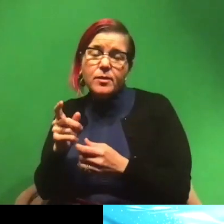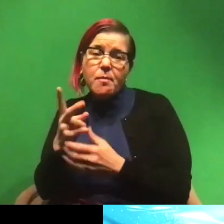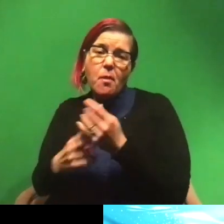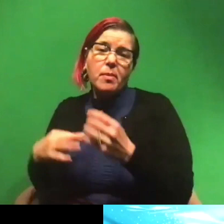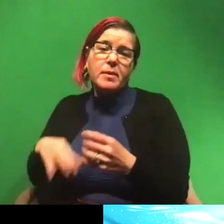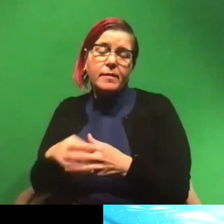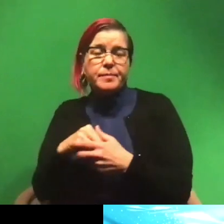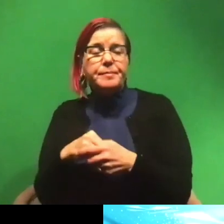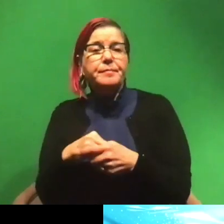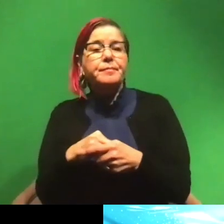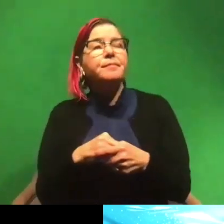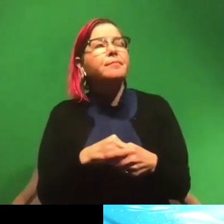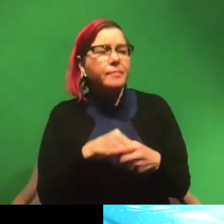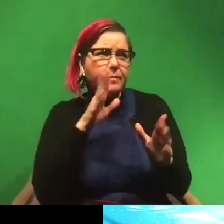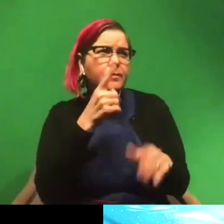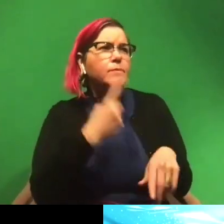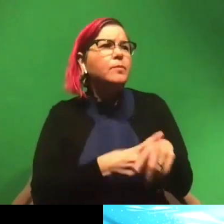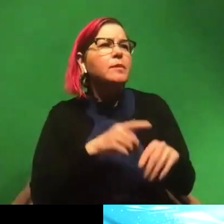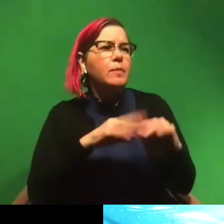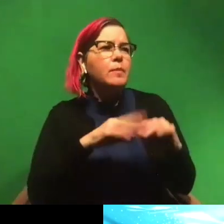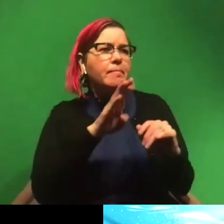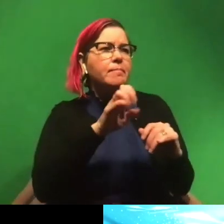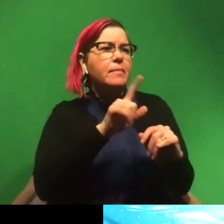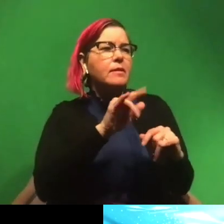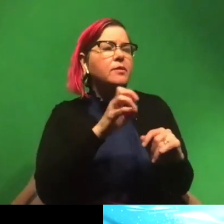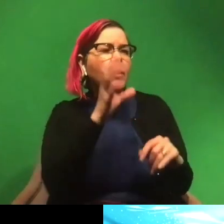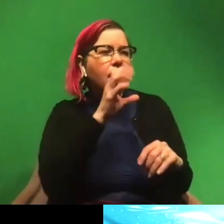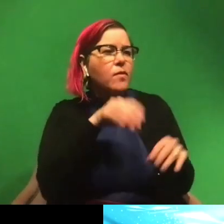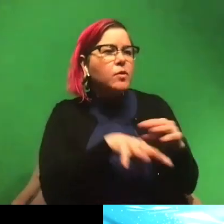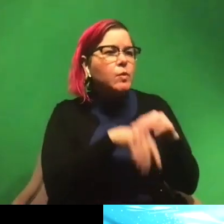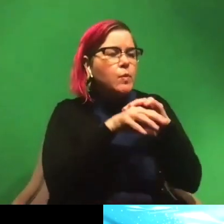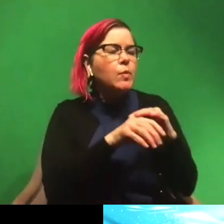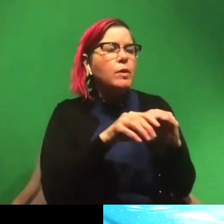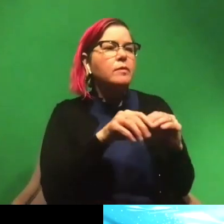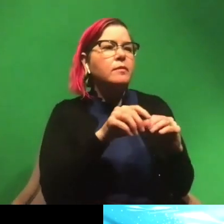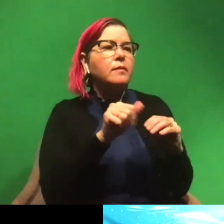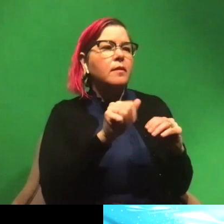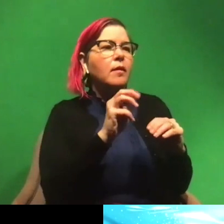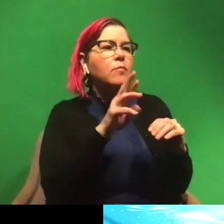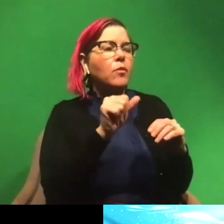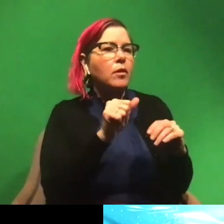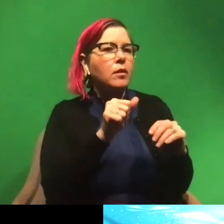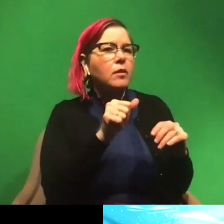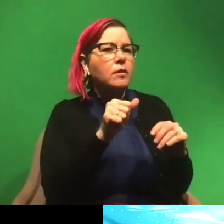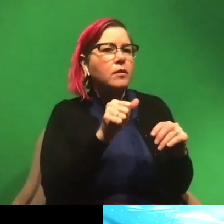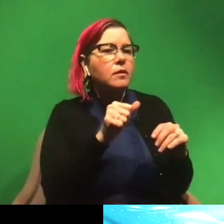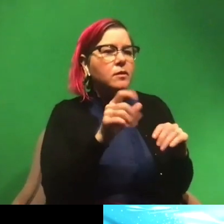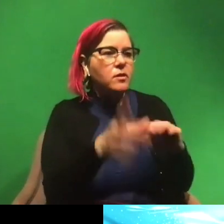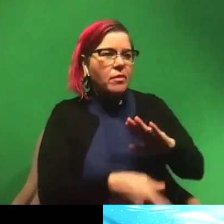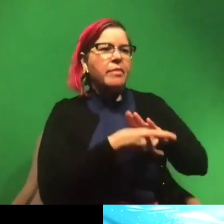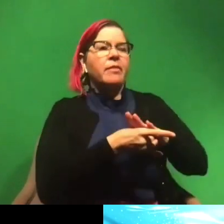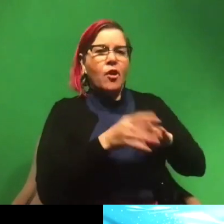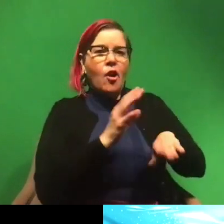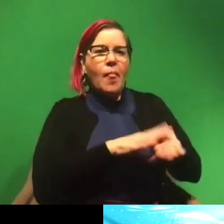Awesome. One time I was swimming in Belize, I was looking for squid and a remora came up and just stuck to the bottom of me and it was